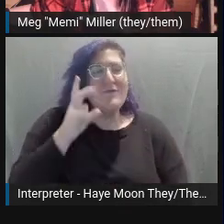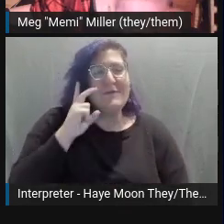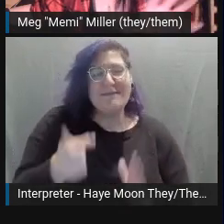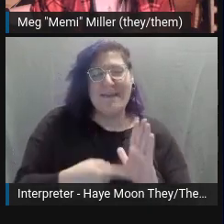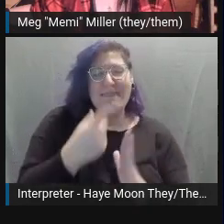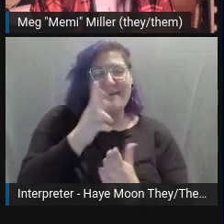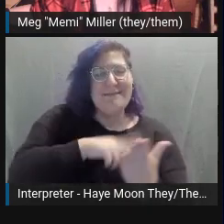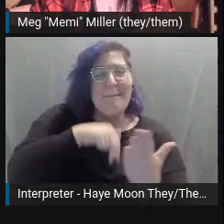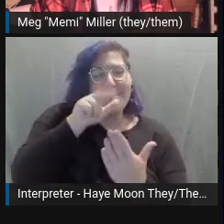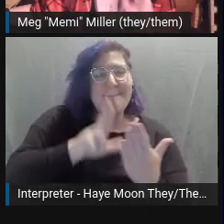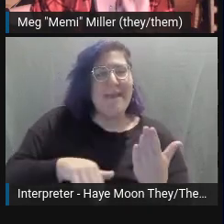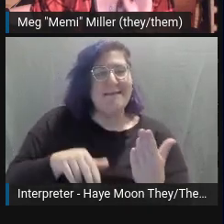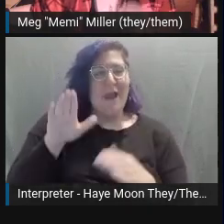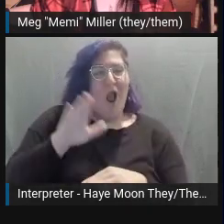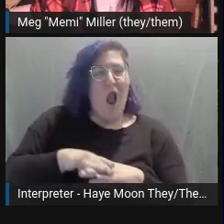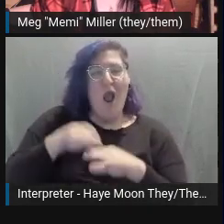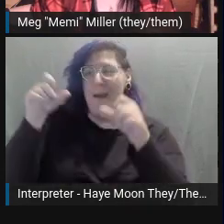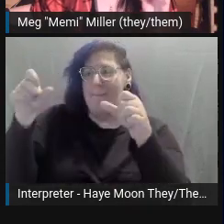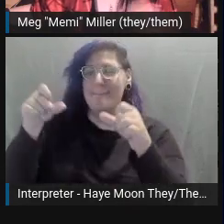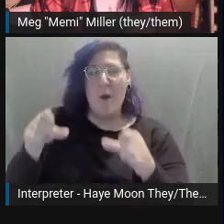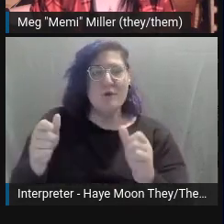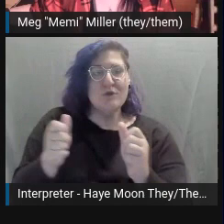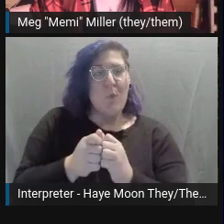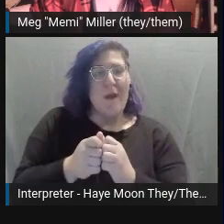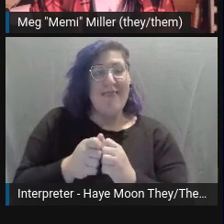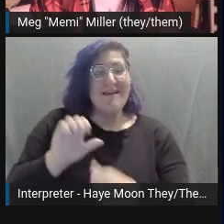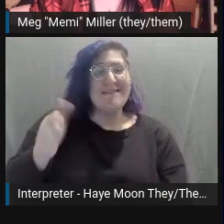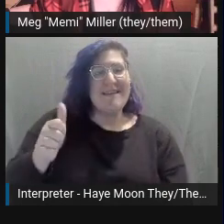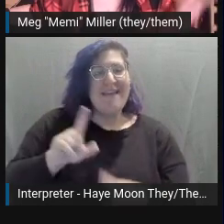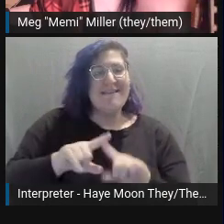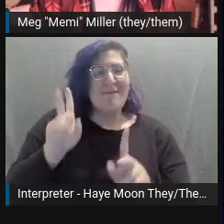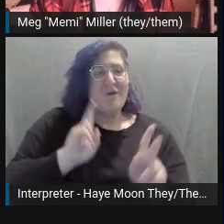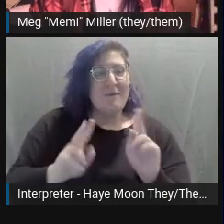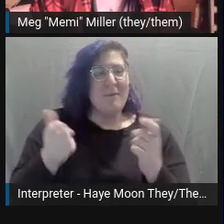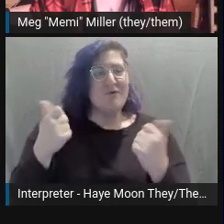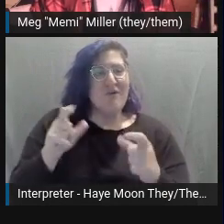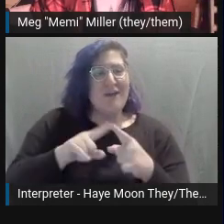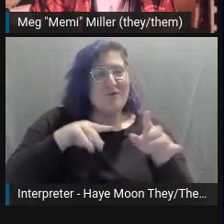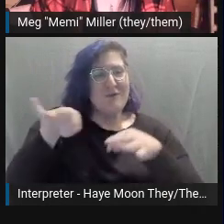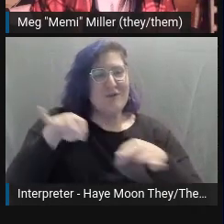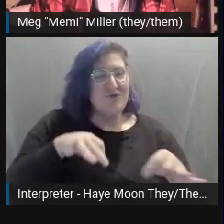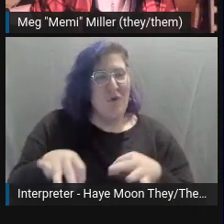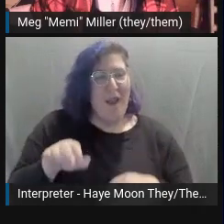written by 10 different people. I think that would be amazing. But that's just me.